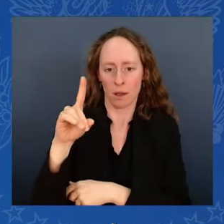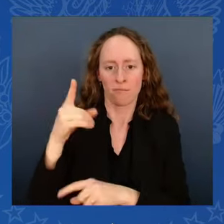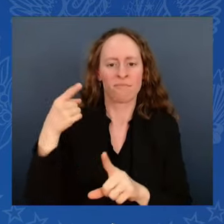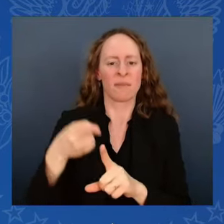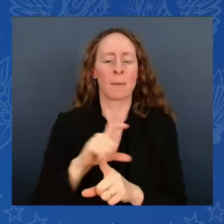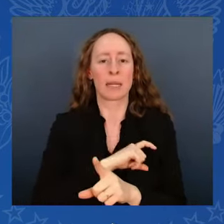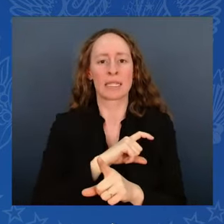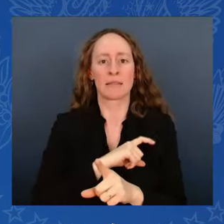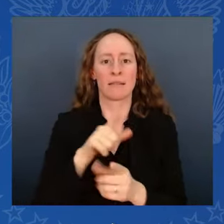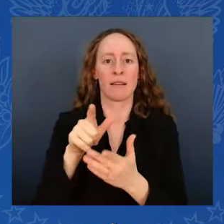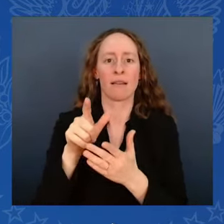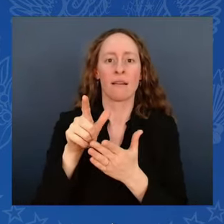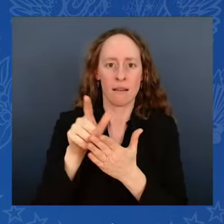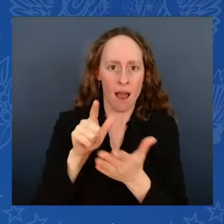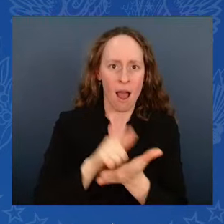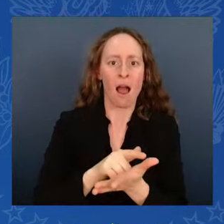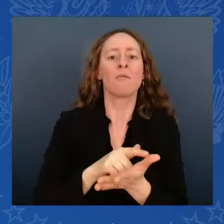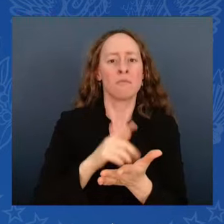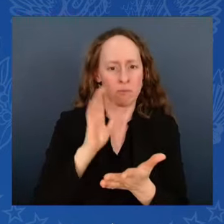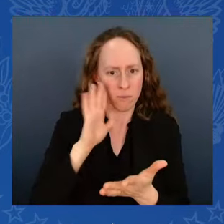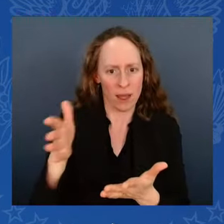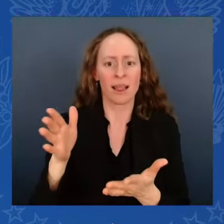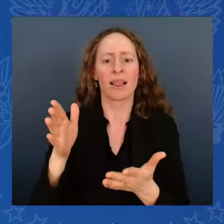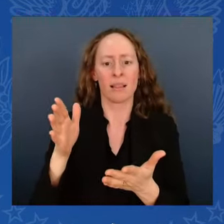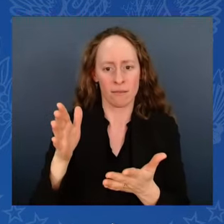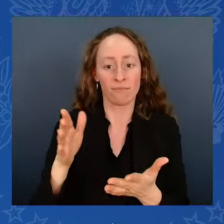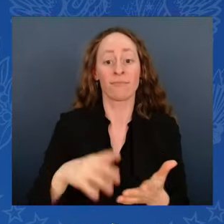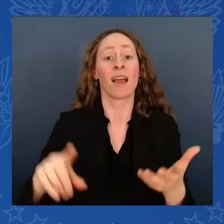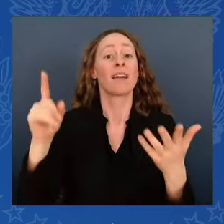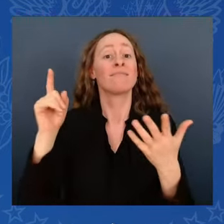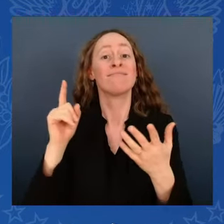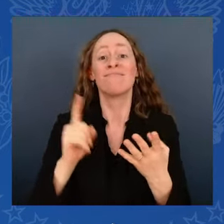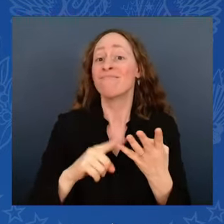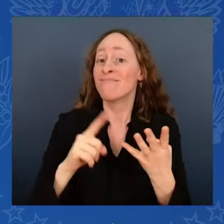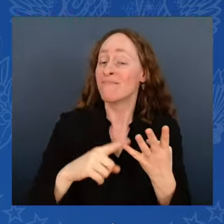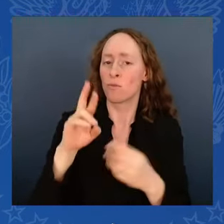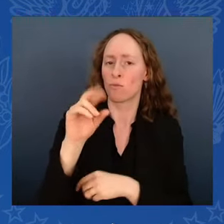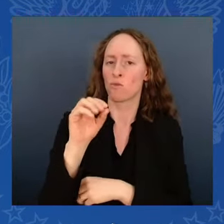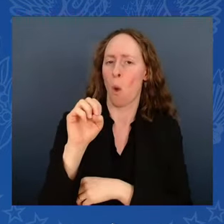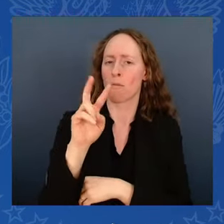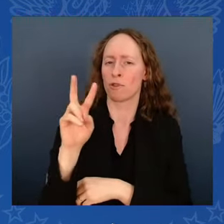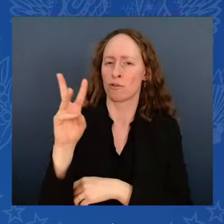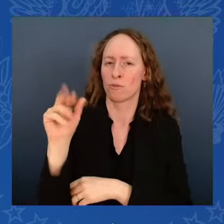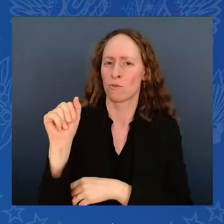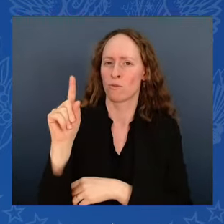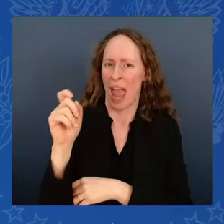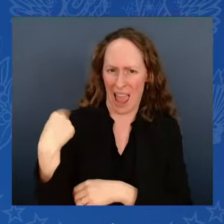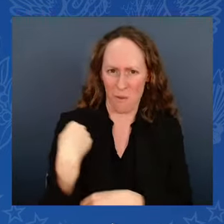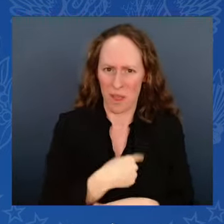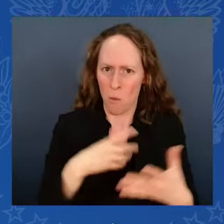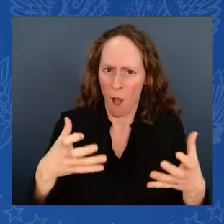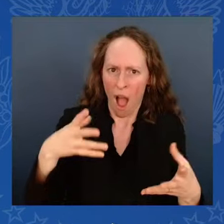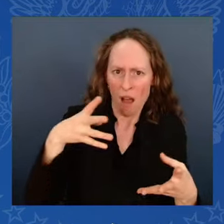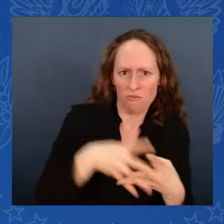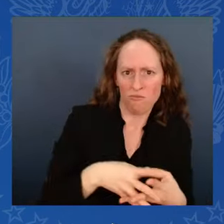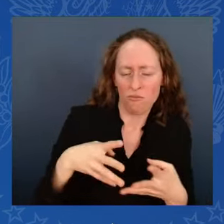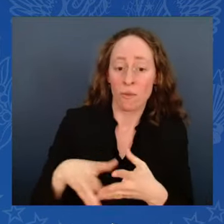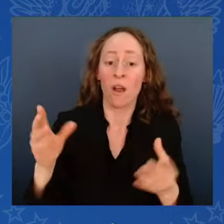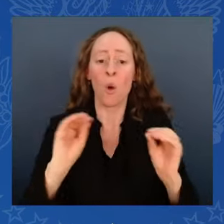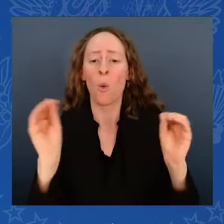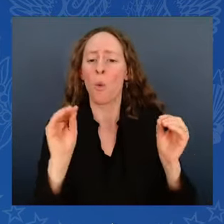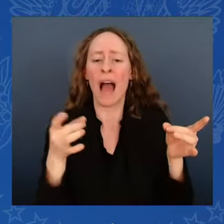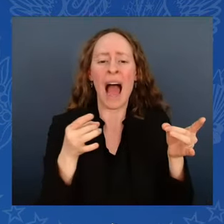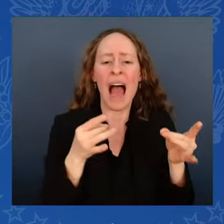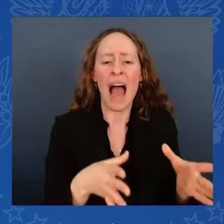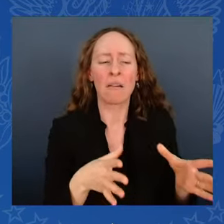I see a future where we give hate no safe harbor. Call out the poison of white supremacy. I see